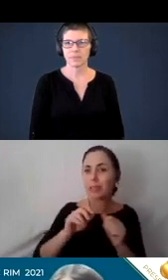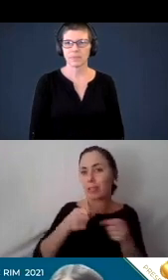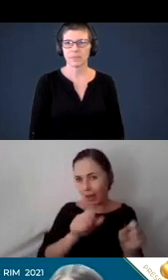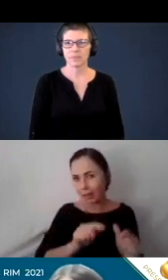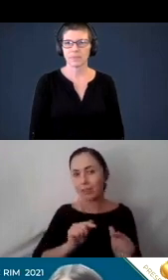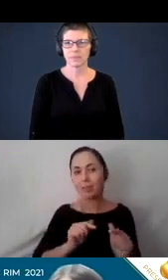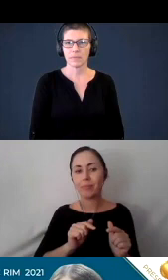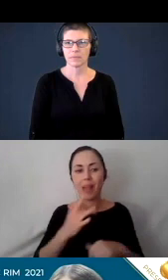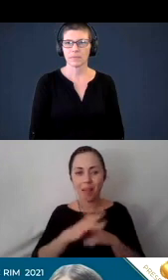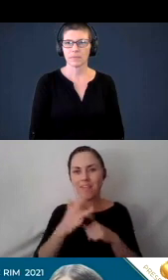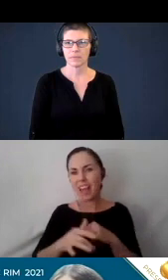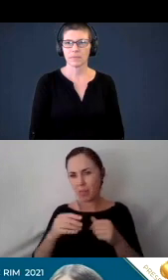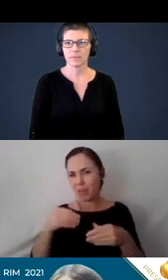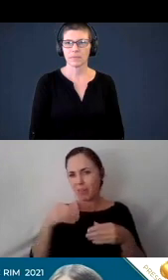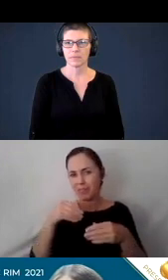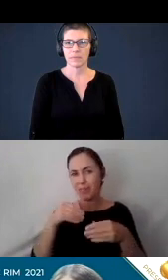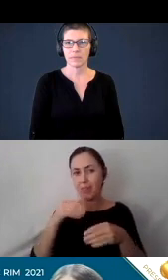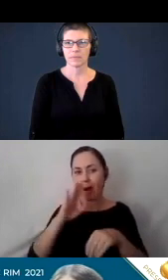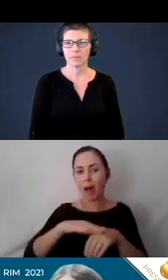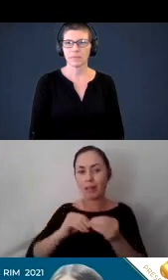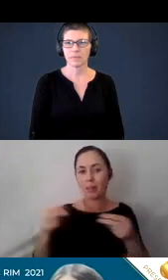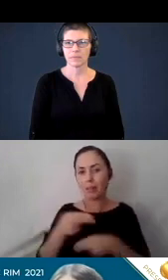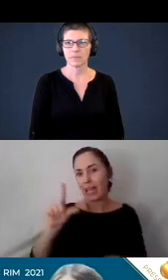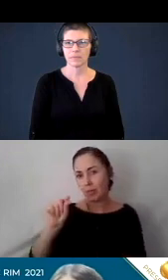links are available in the slide deck on slide number 20.